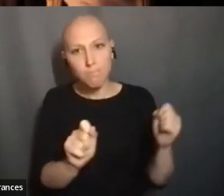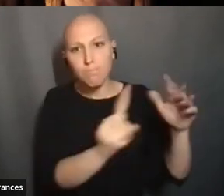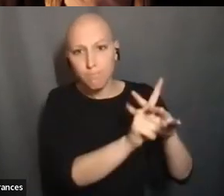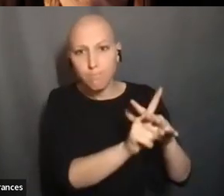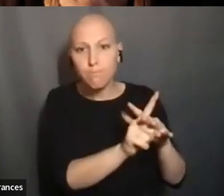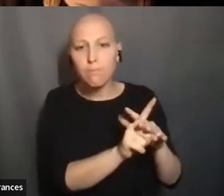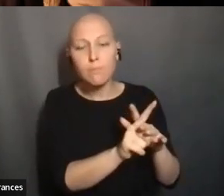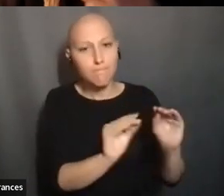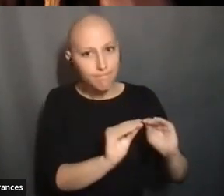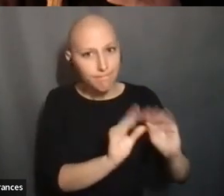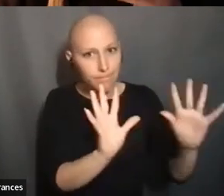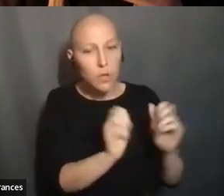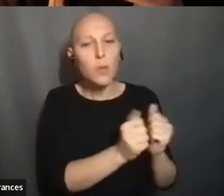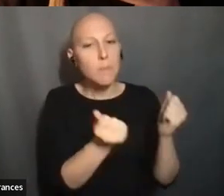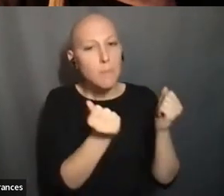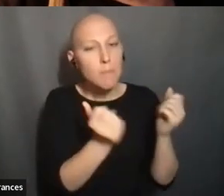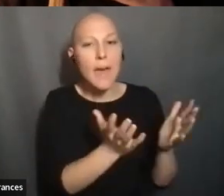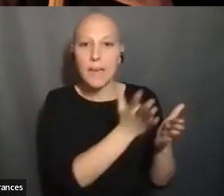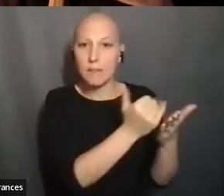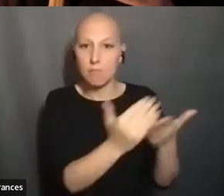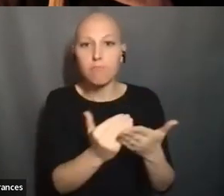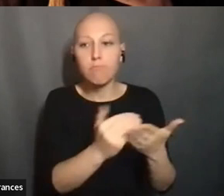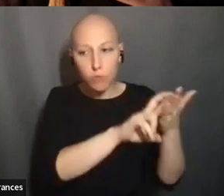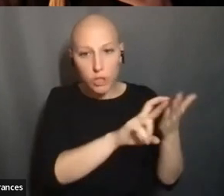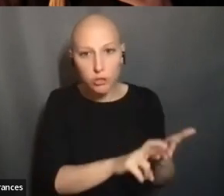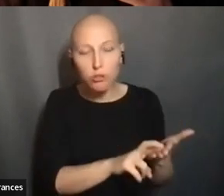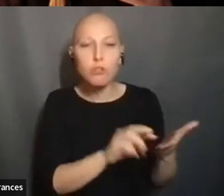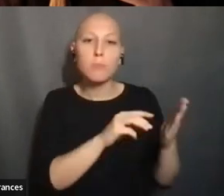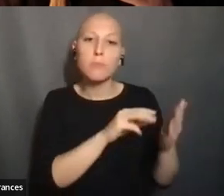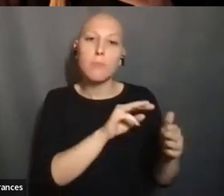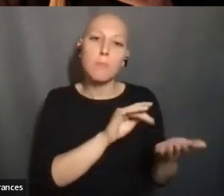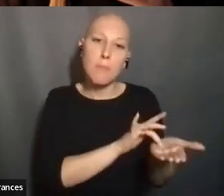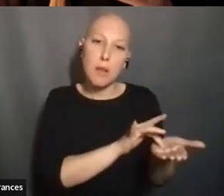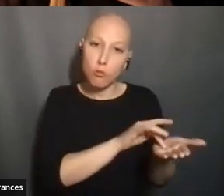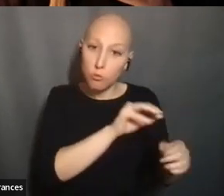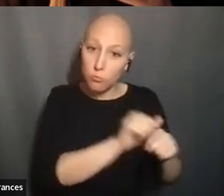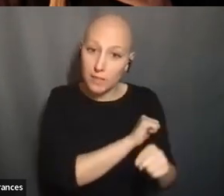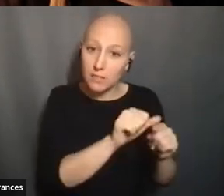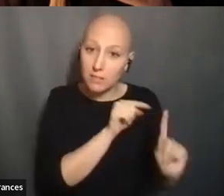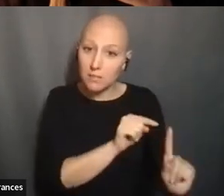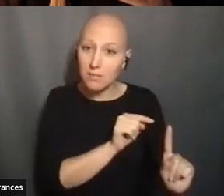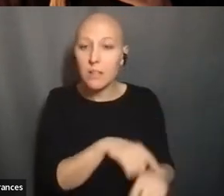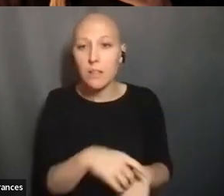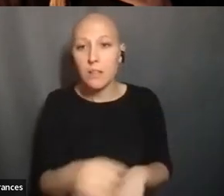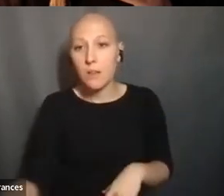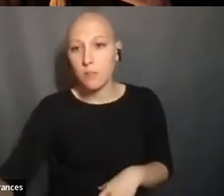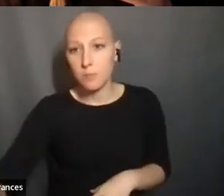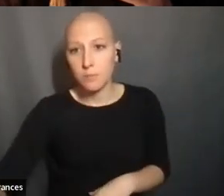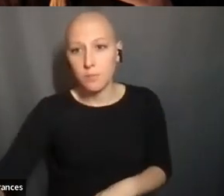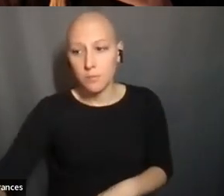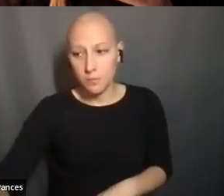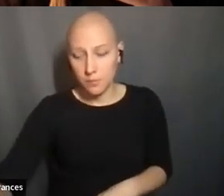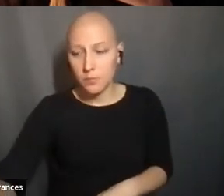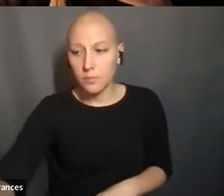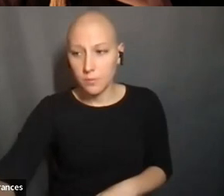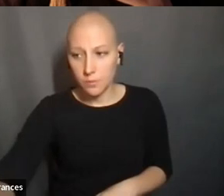MANY ASPECTS OF RESEARCH AND MEDICAL PRACTICE. AND I THINK IT'S A SIGNIFICANT